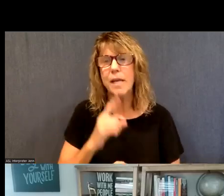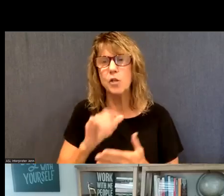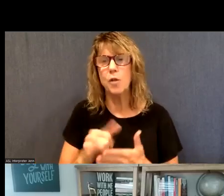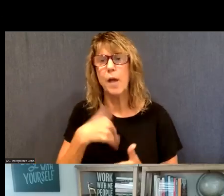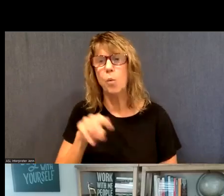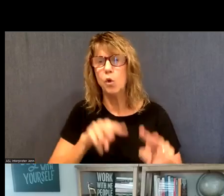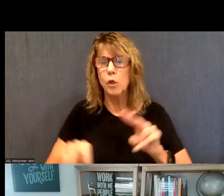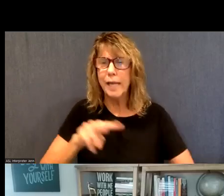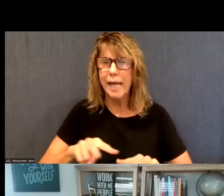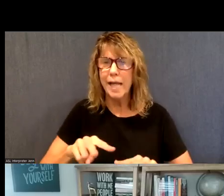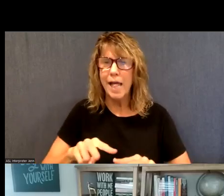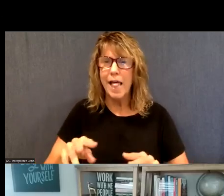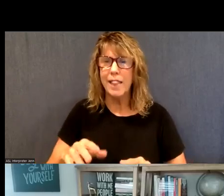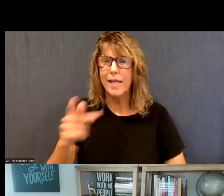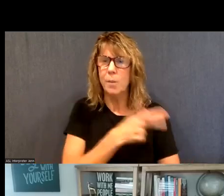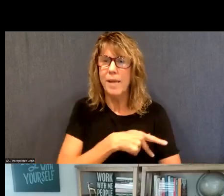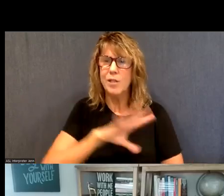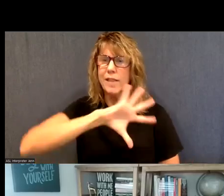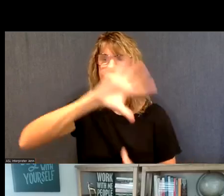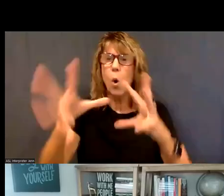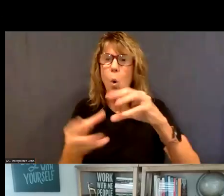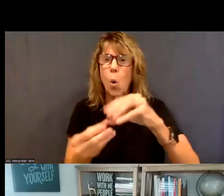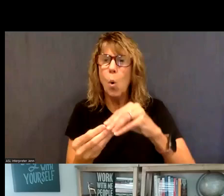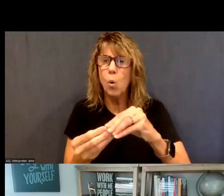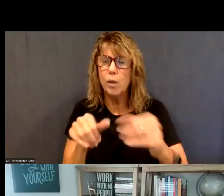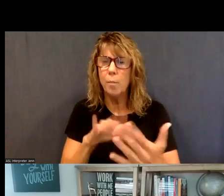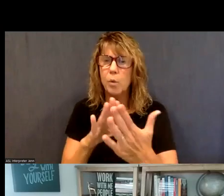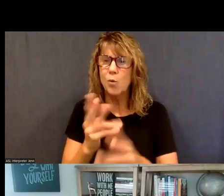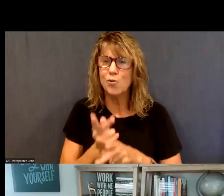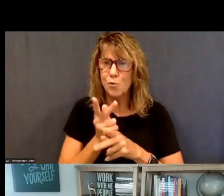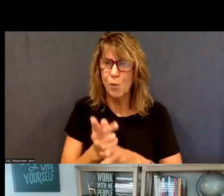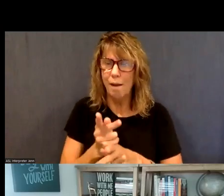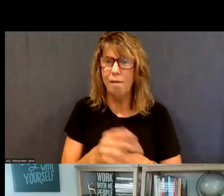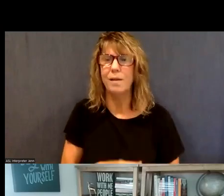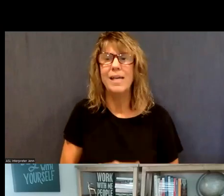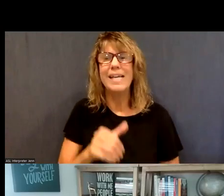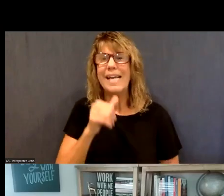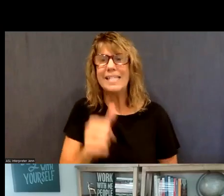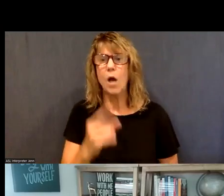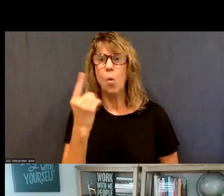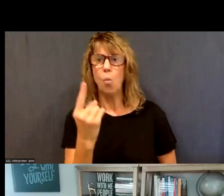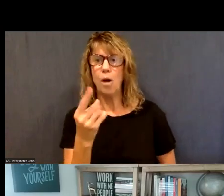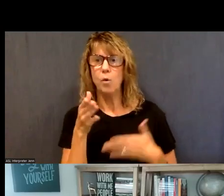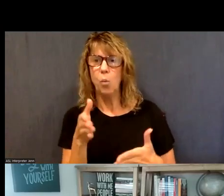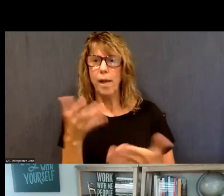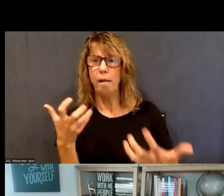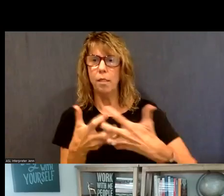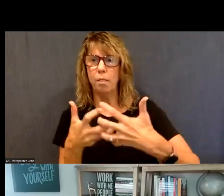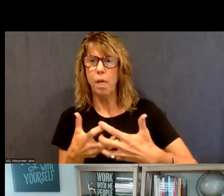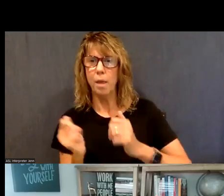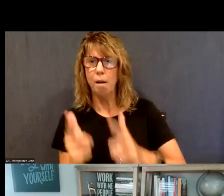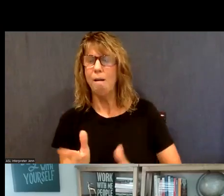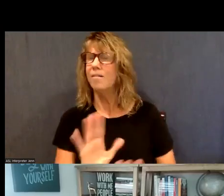we are looking at the whole patient approach to care. Um, it, it's not a kind of one size fits all, but really working to